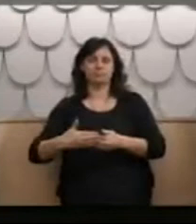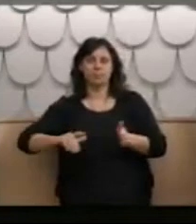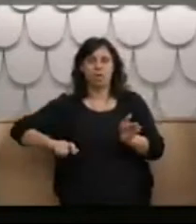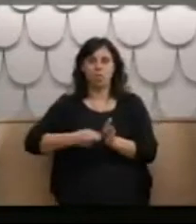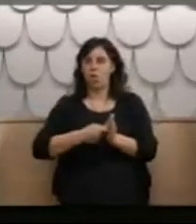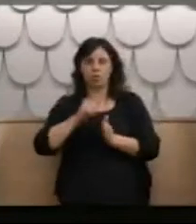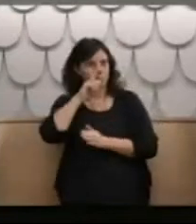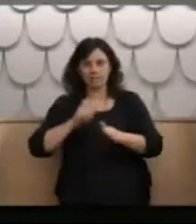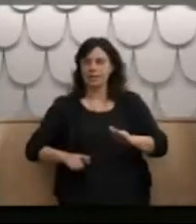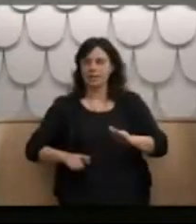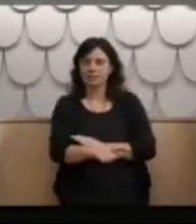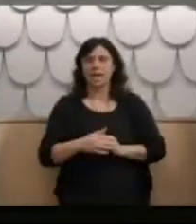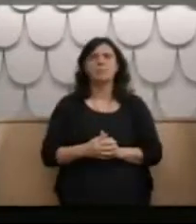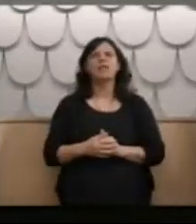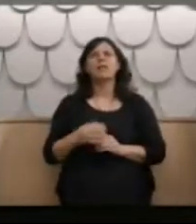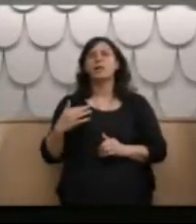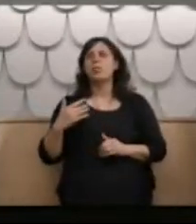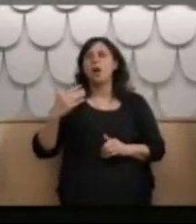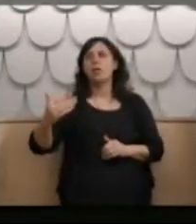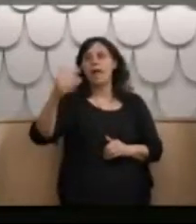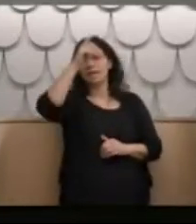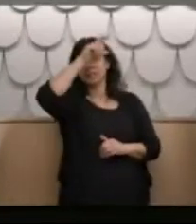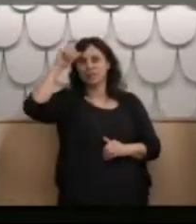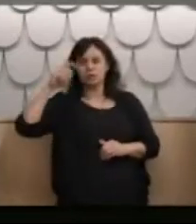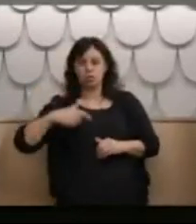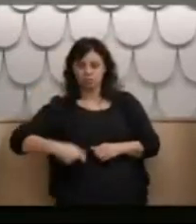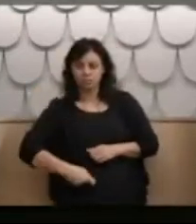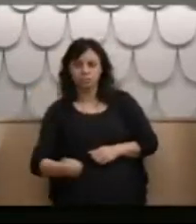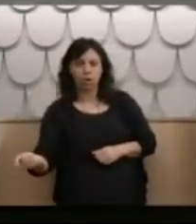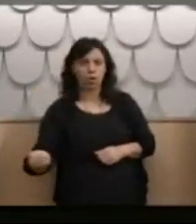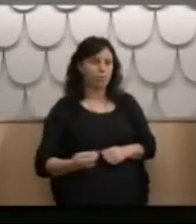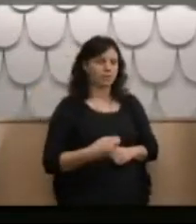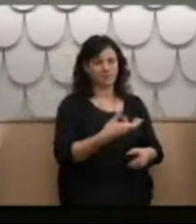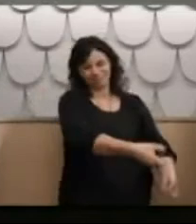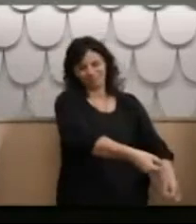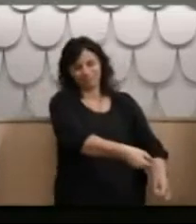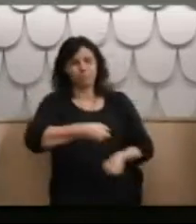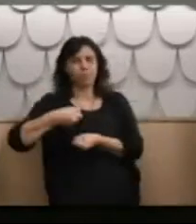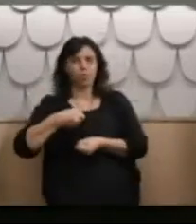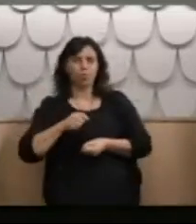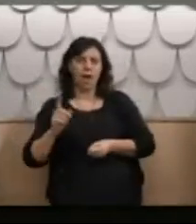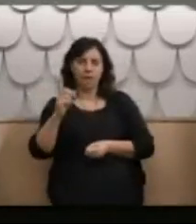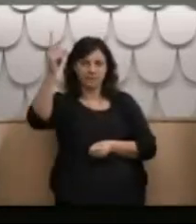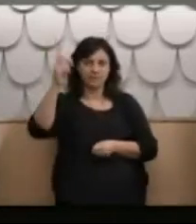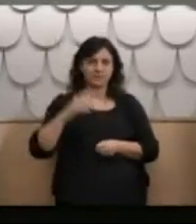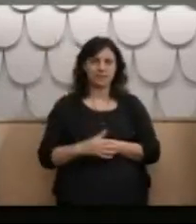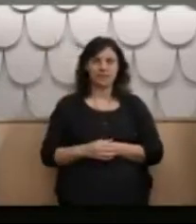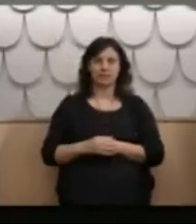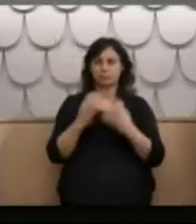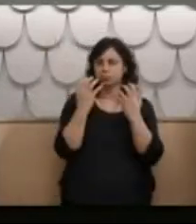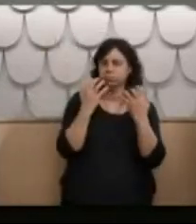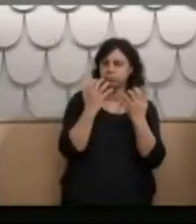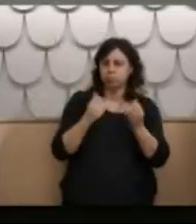After a while, the nurse would come down and drag me upstairs. I was often so petrified that I had sore of myself